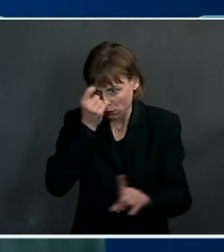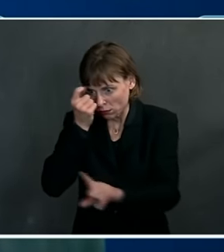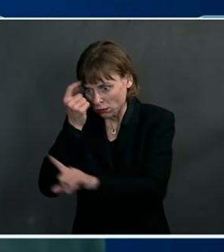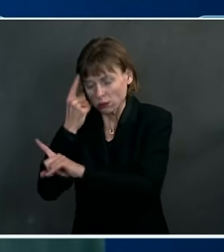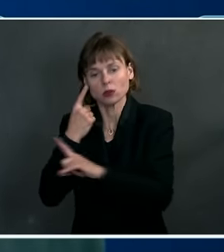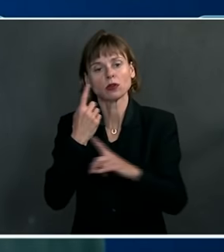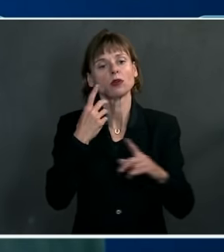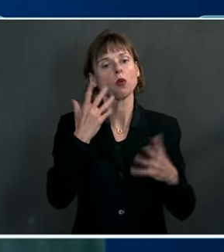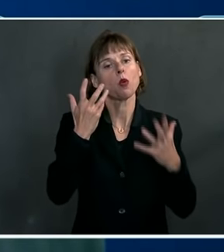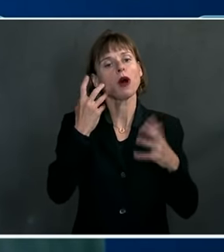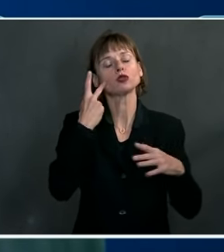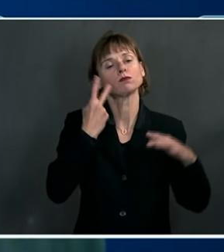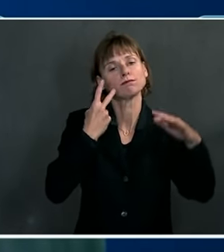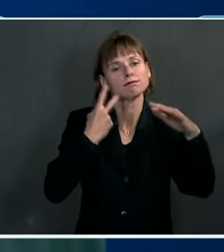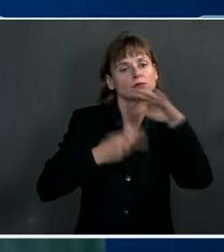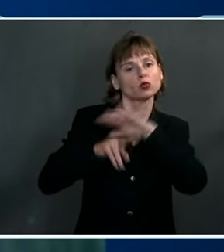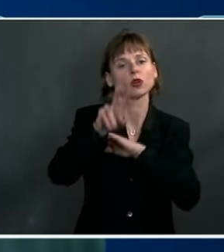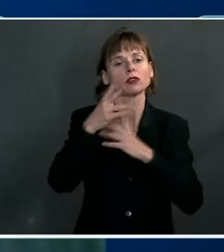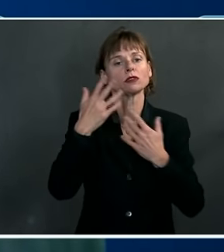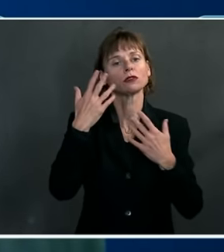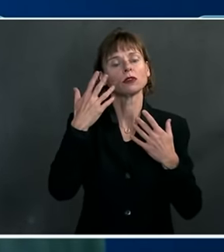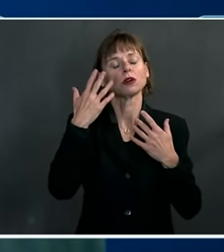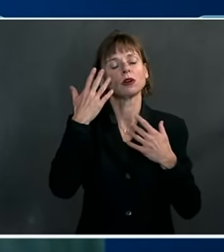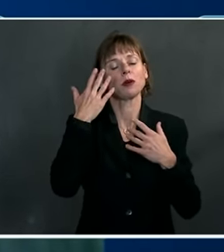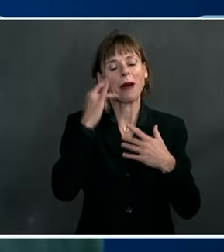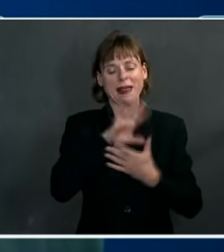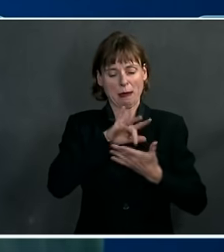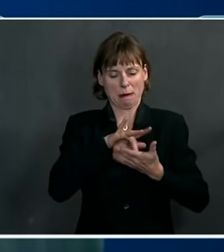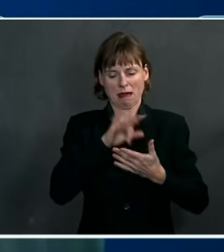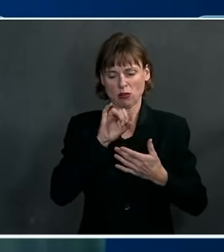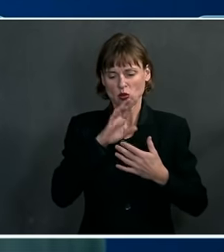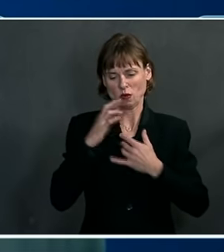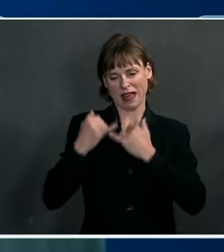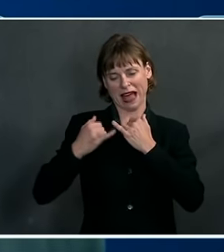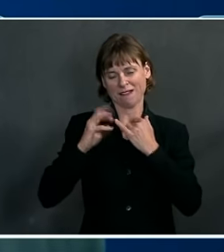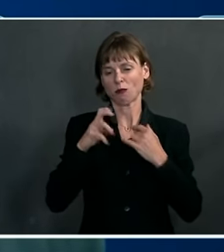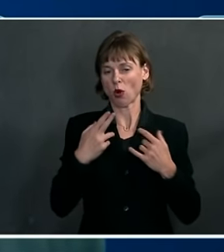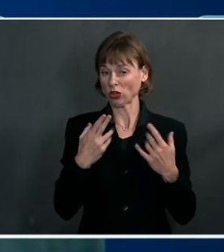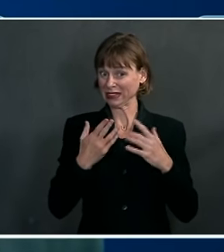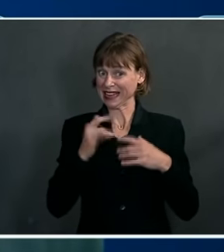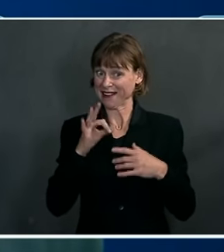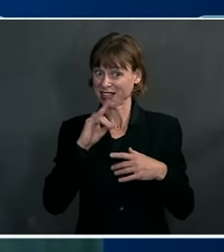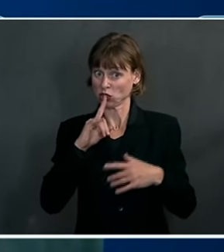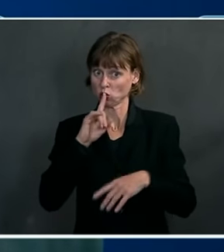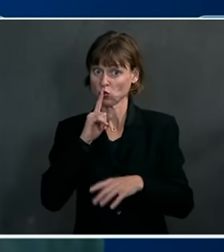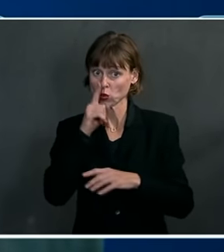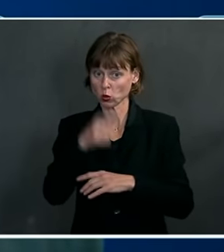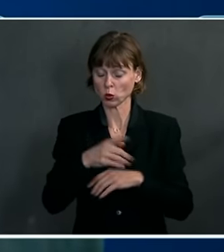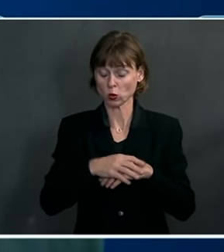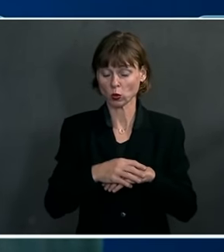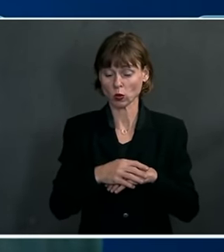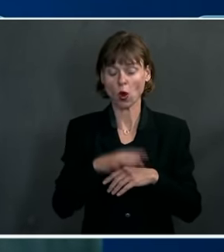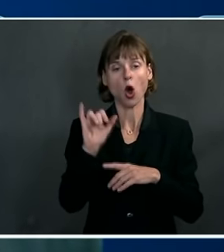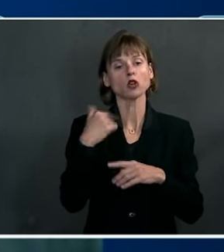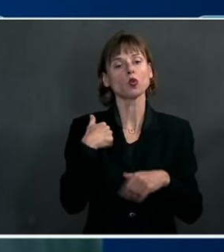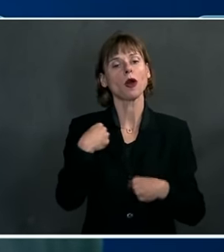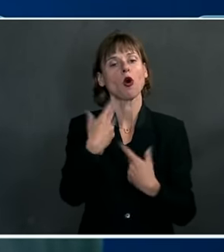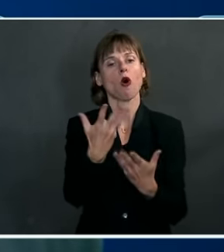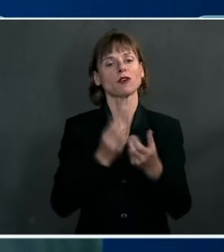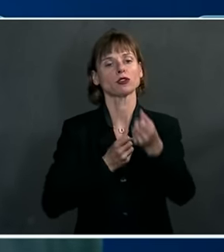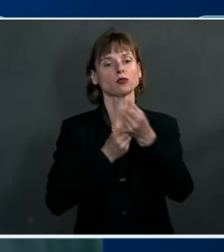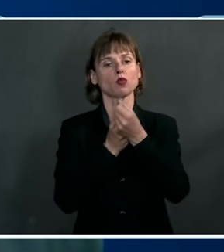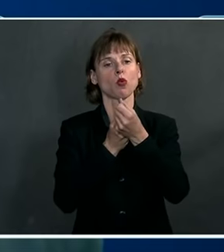of March or late, middle to late March are actually true. What we're also doing is offering support